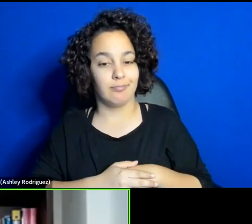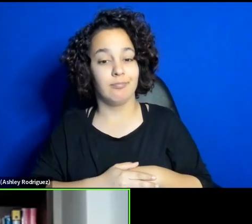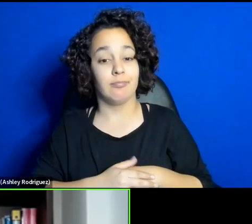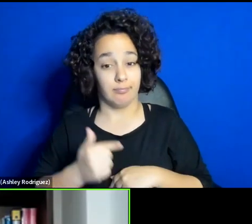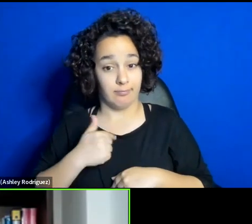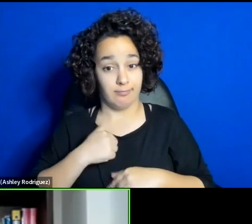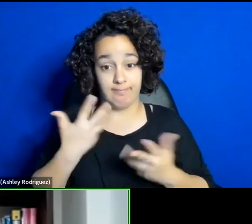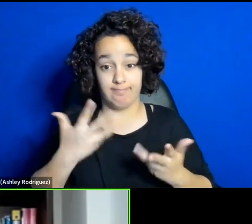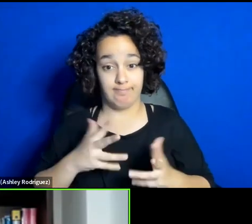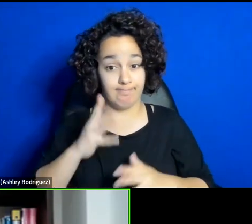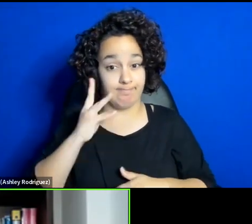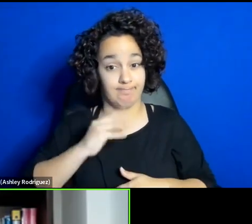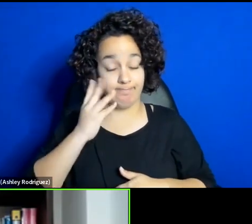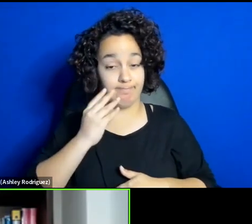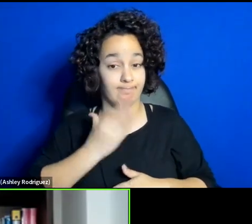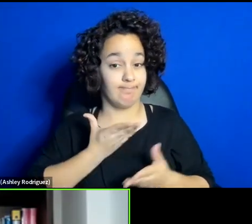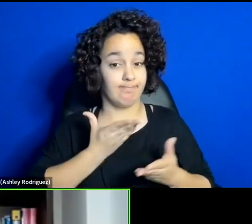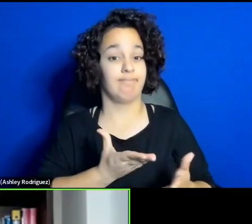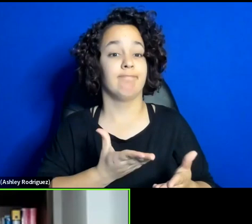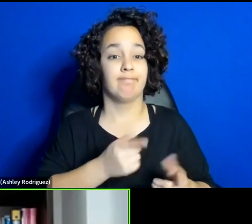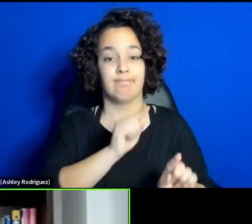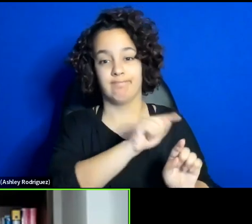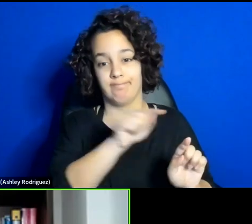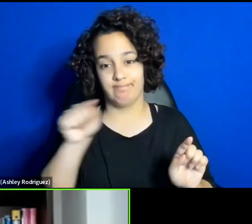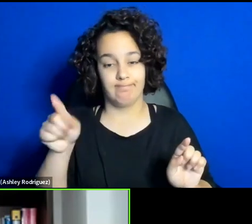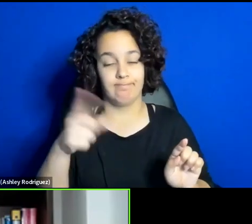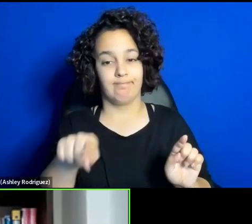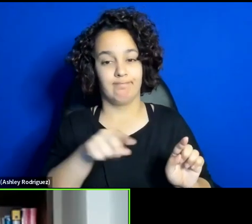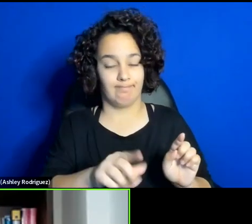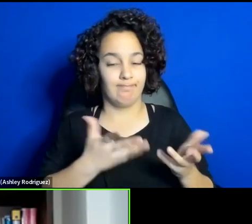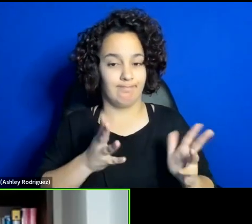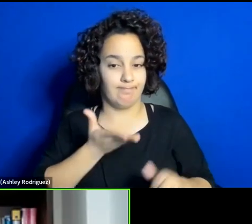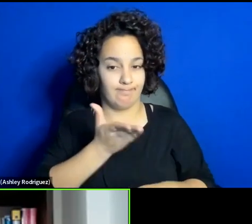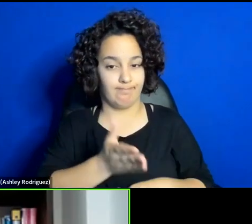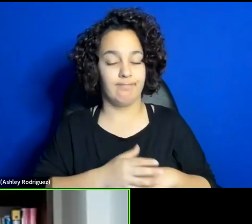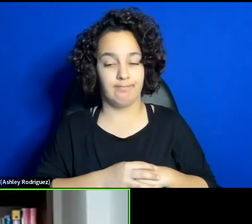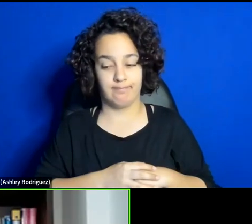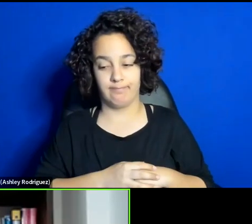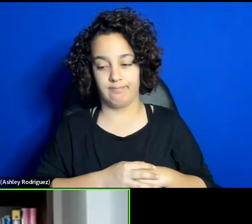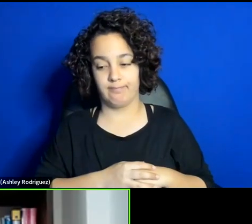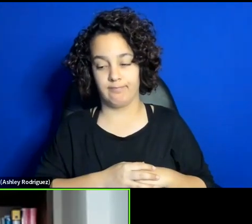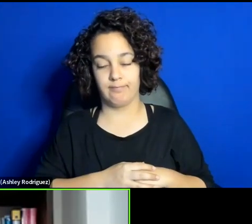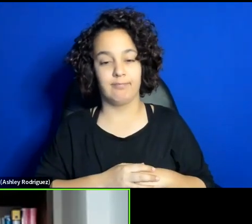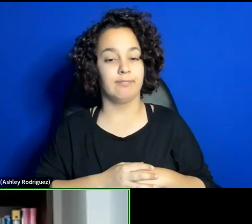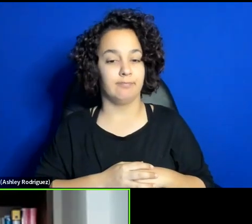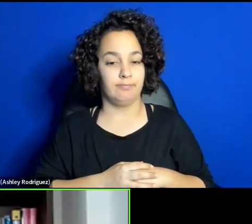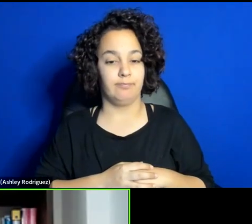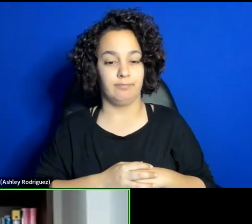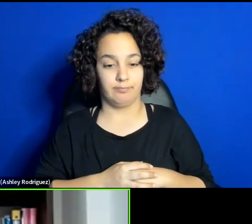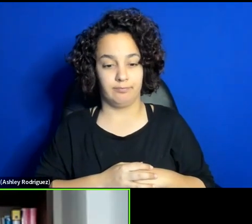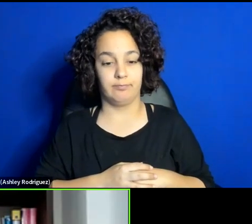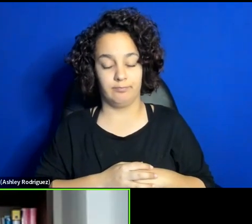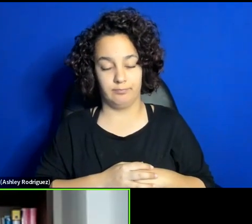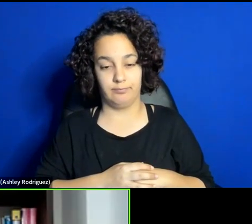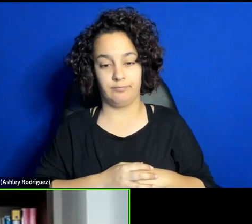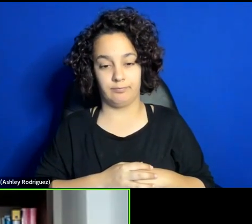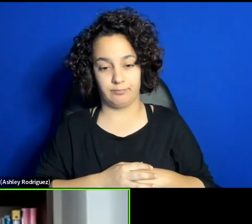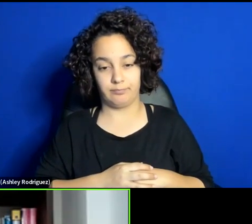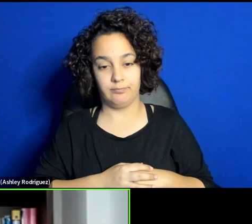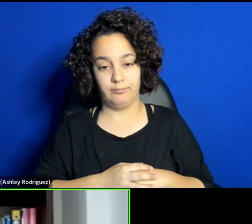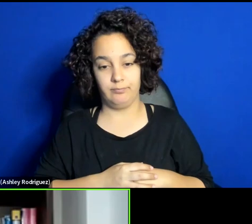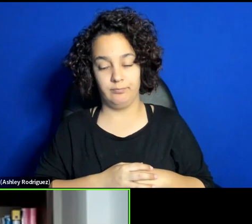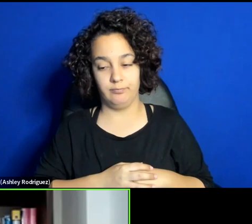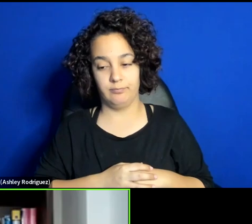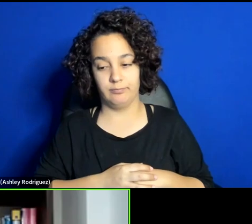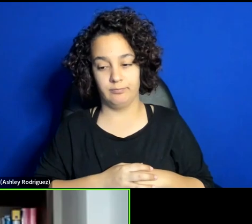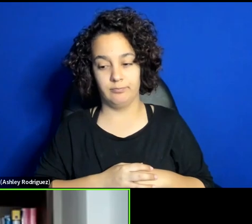there as it has been there, and so it can it can only be revolutionized, but it can. Dr.